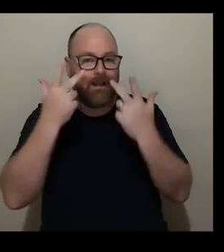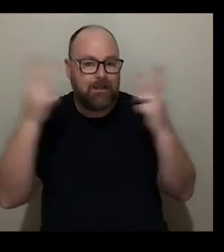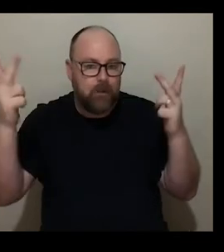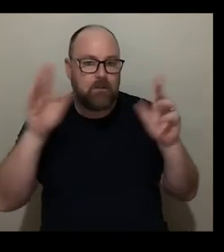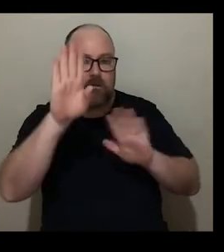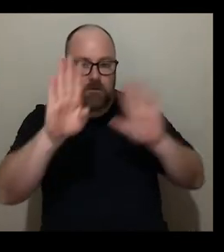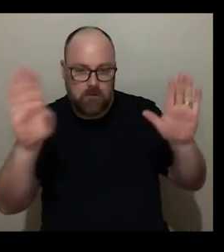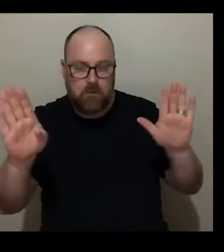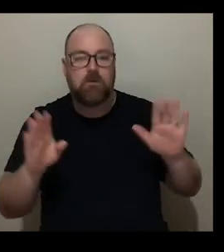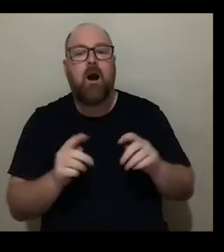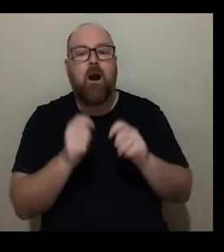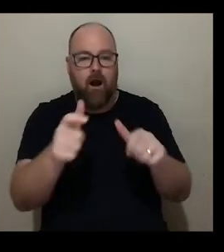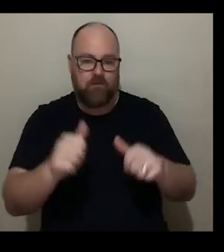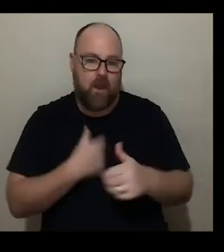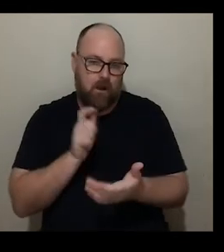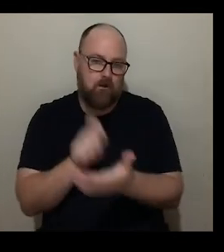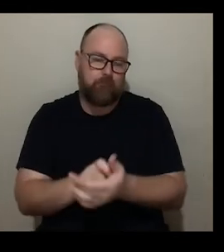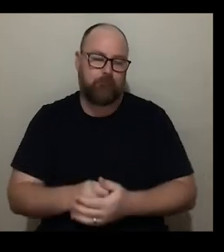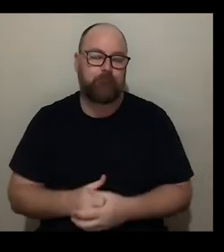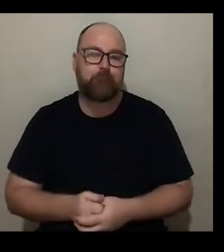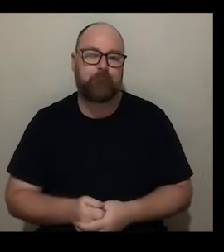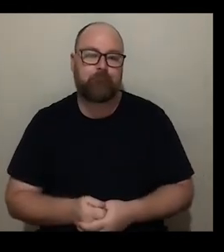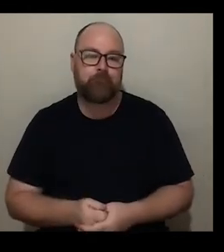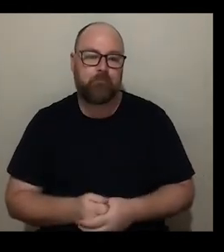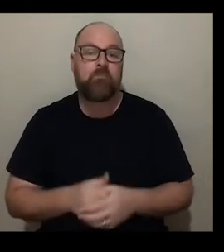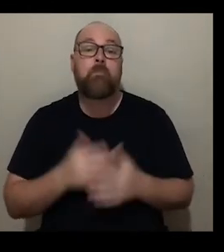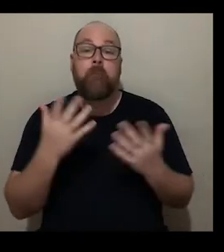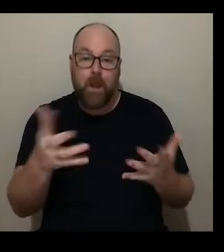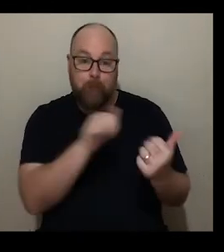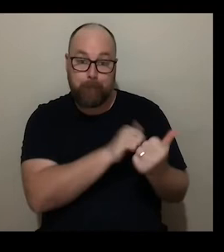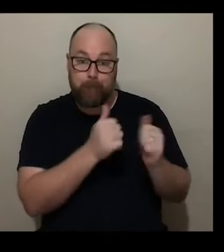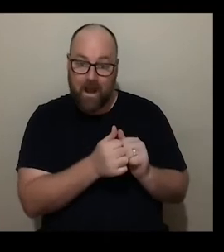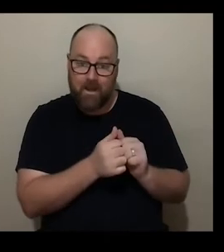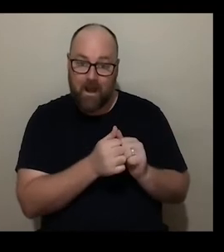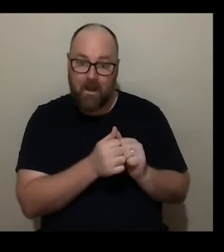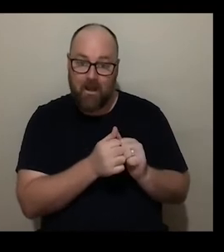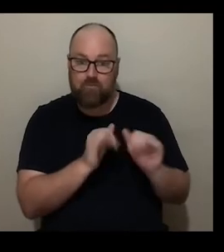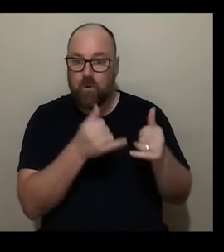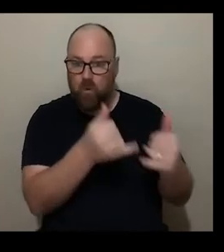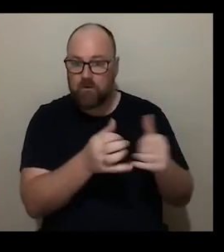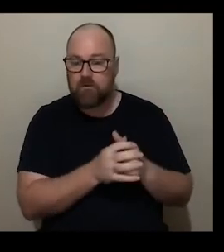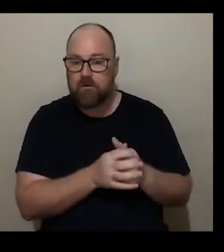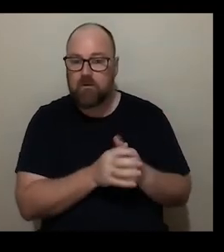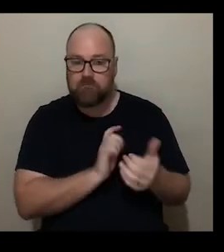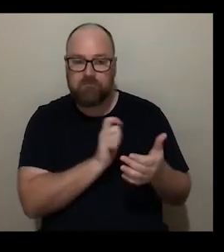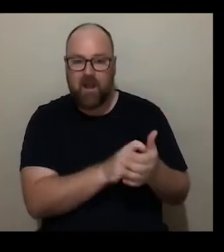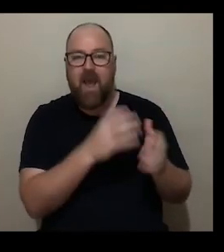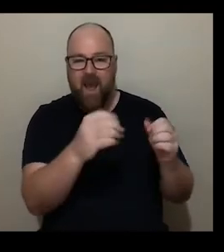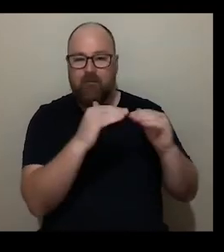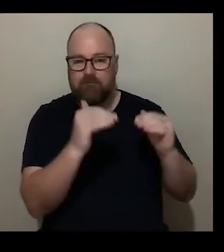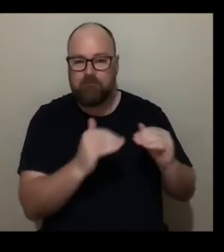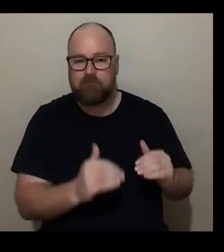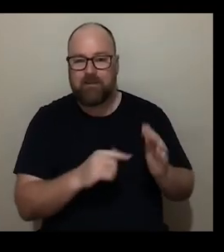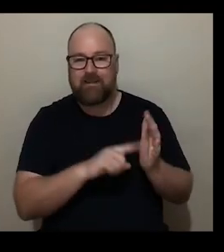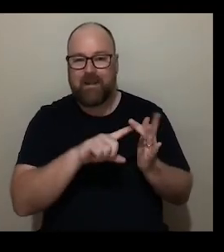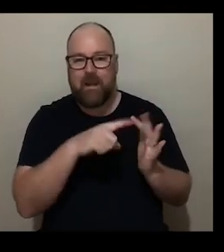exist beyond our commission and beyond that investment of course with partner awards there is always criteria which the partners